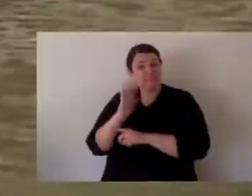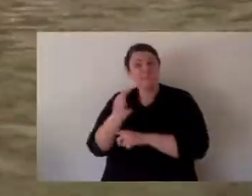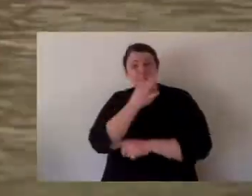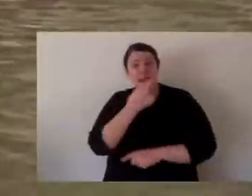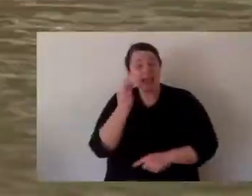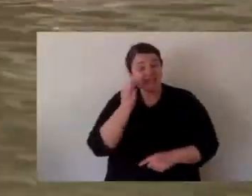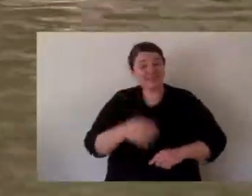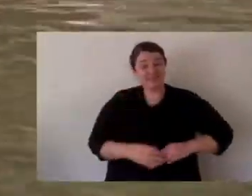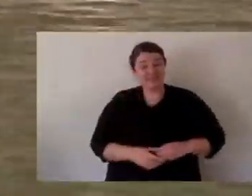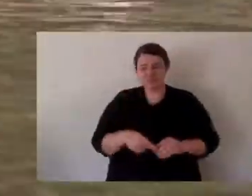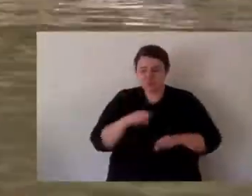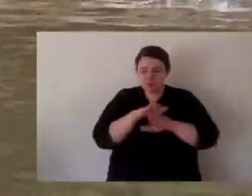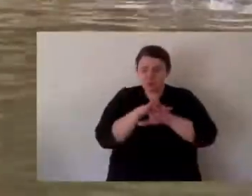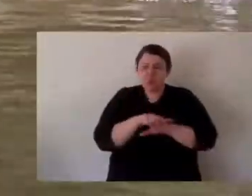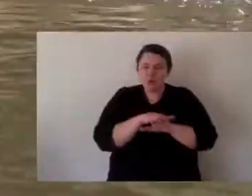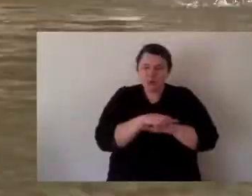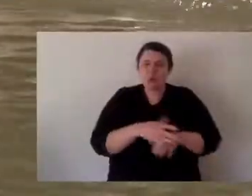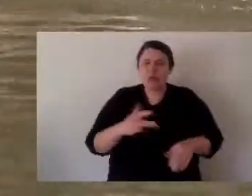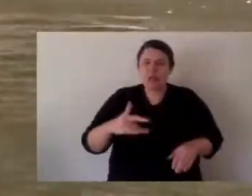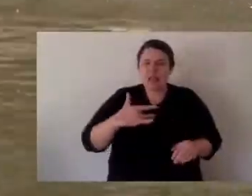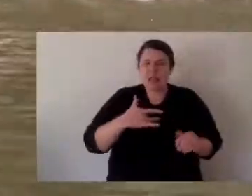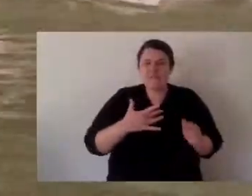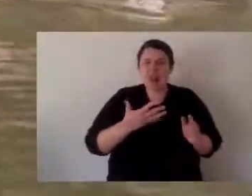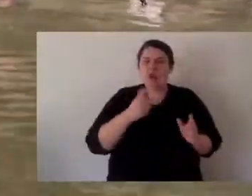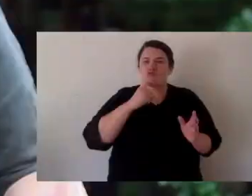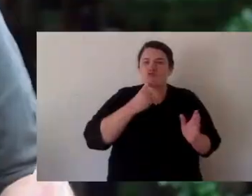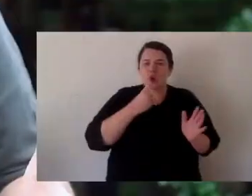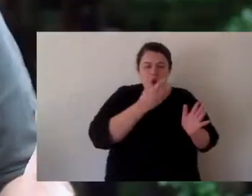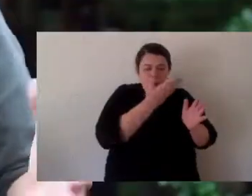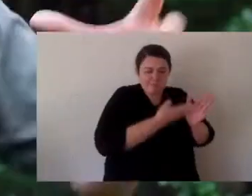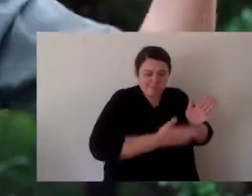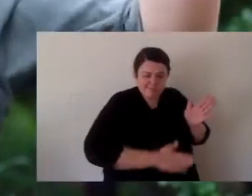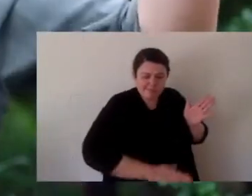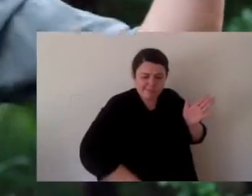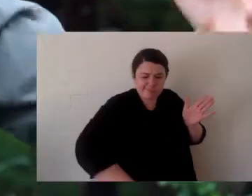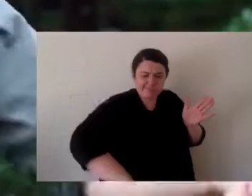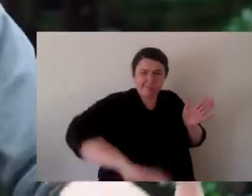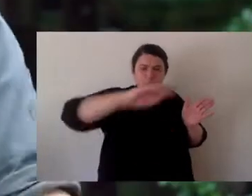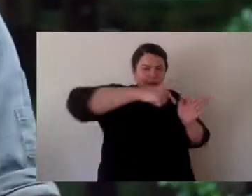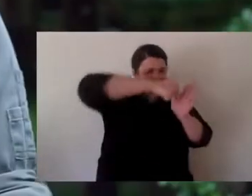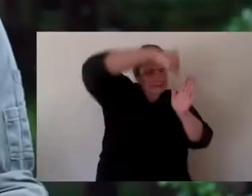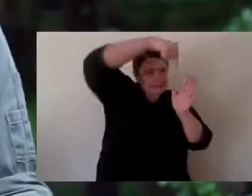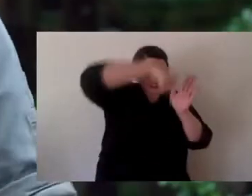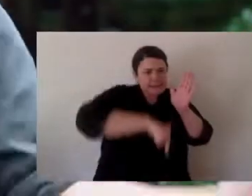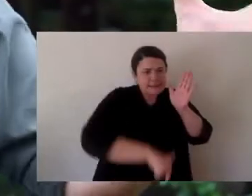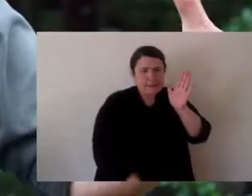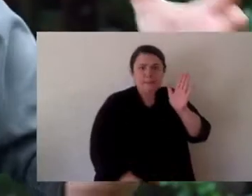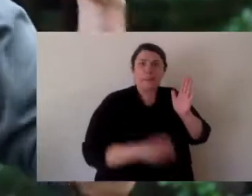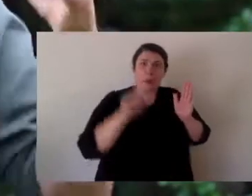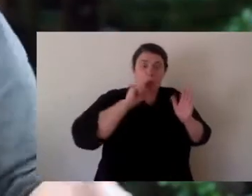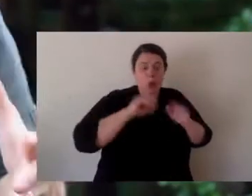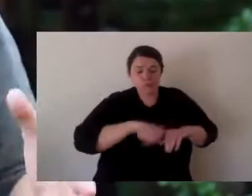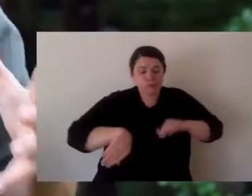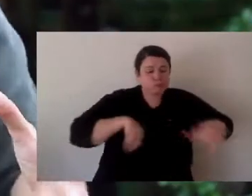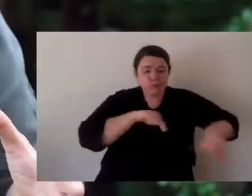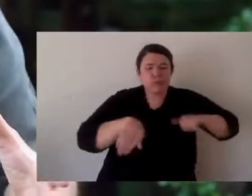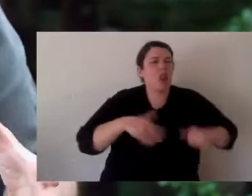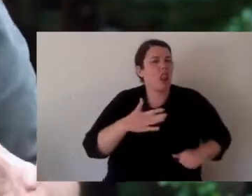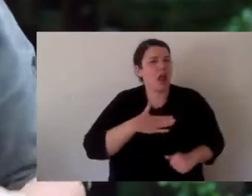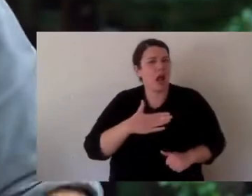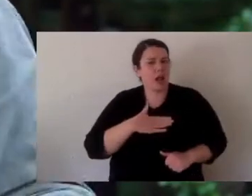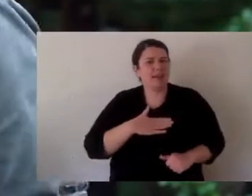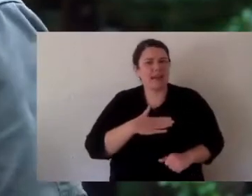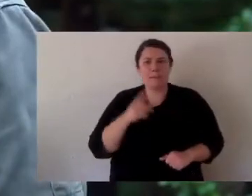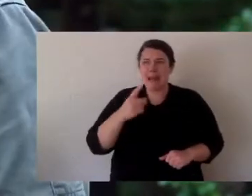live in a really specific part of the rivers that they live in. They like the big rocky holes where there's deep water